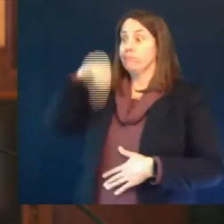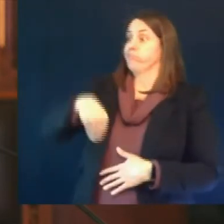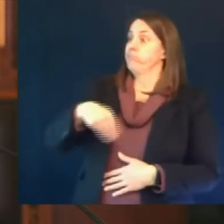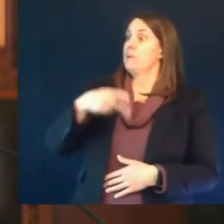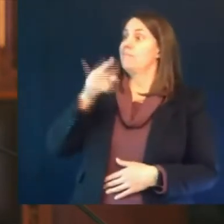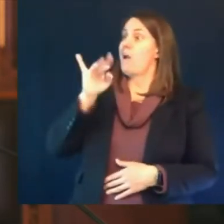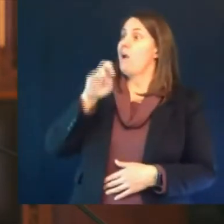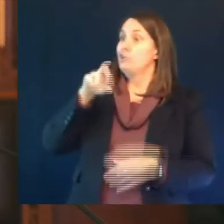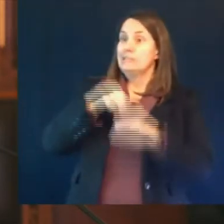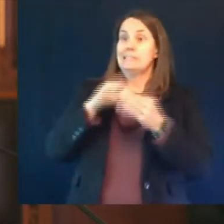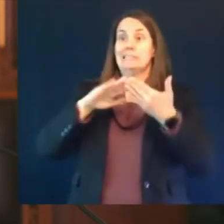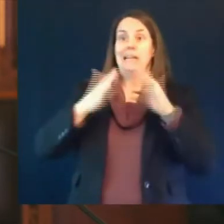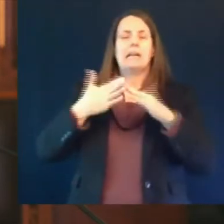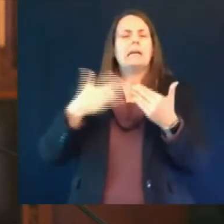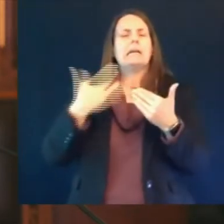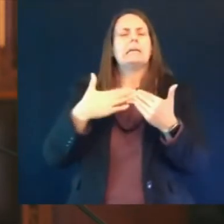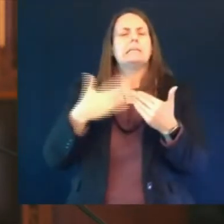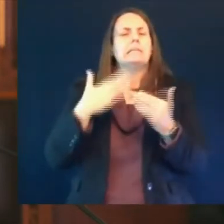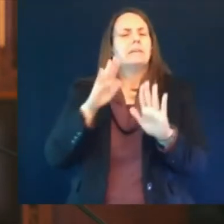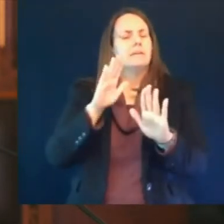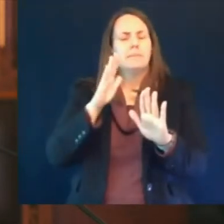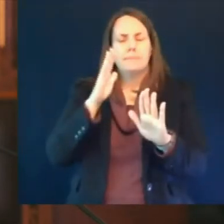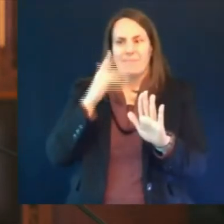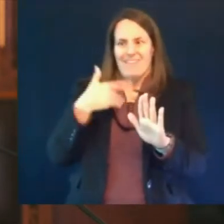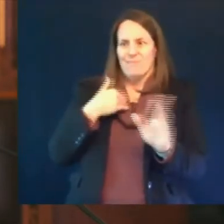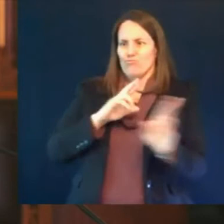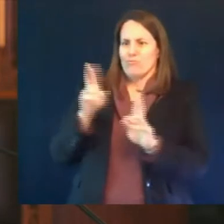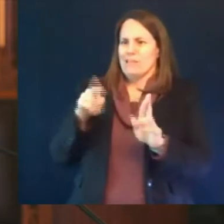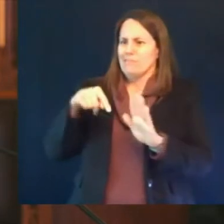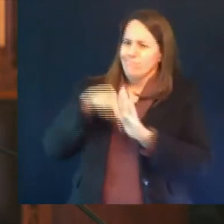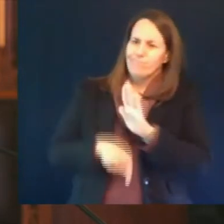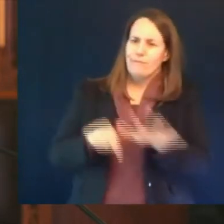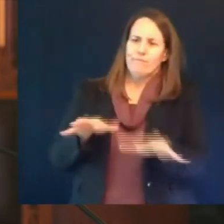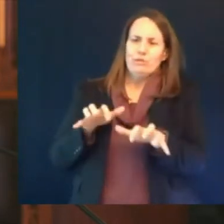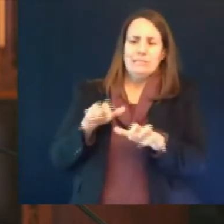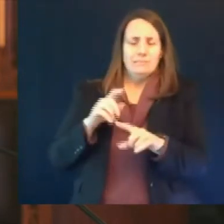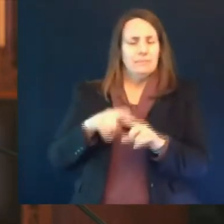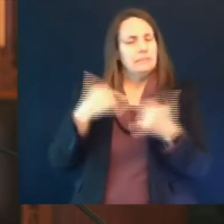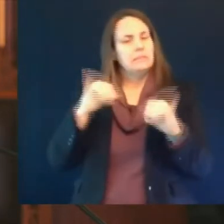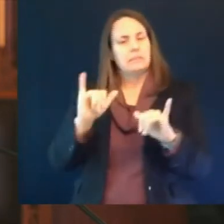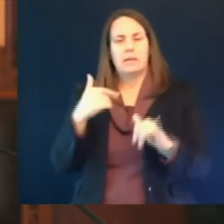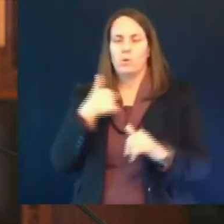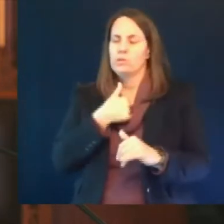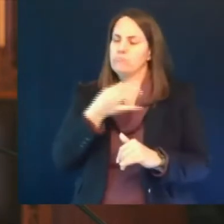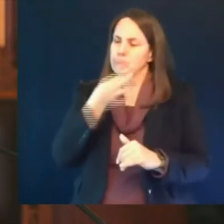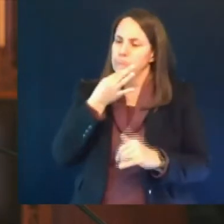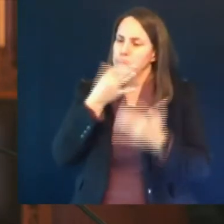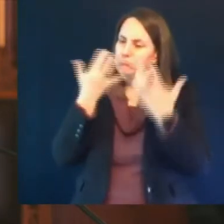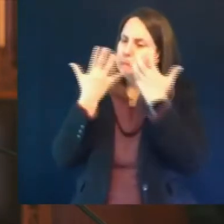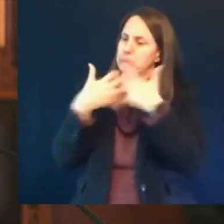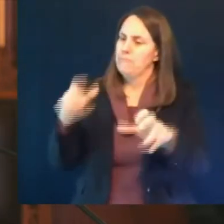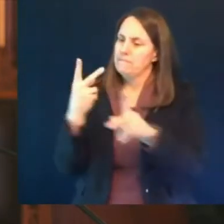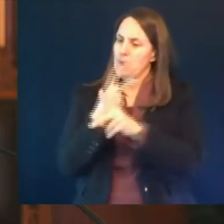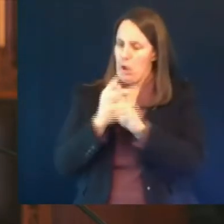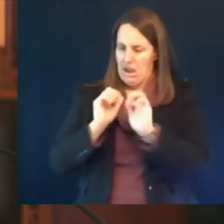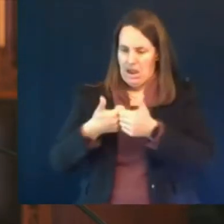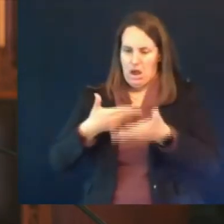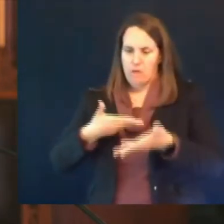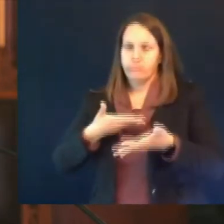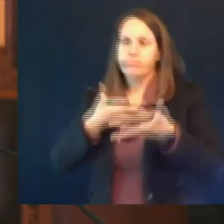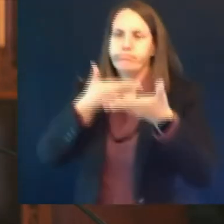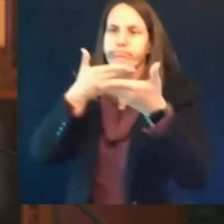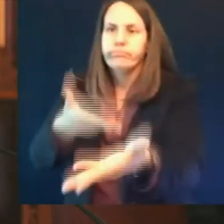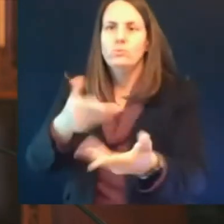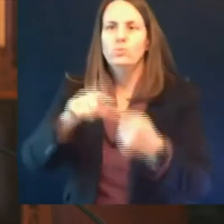have said we will subdivide these doses we will transfer them um and curry courier them to